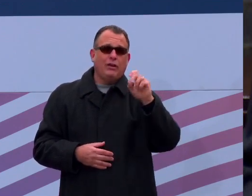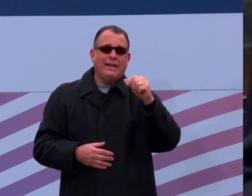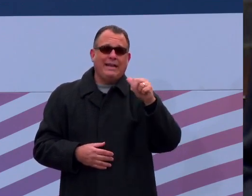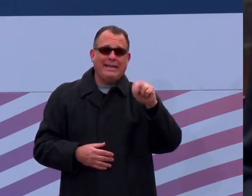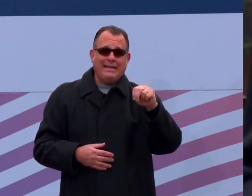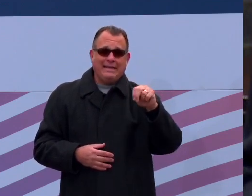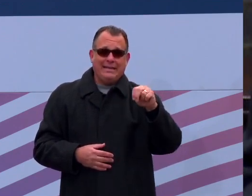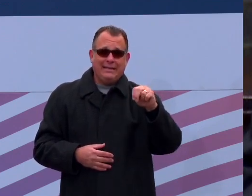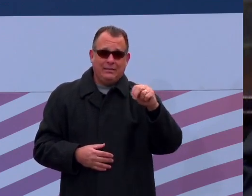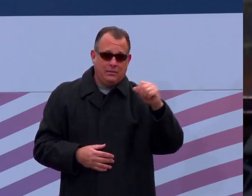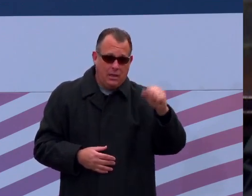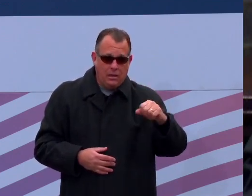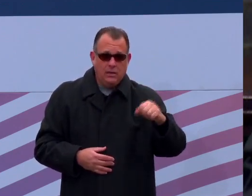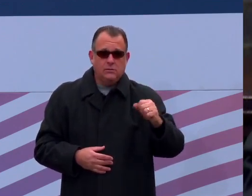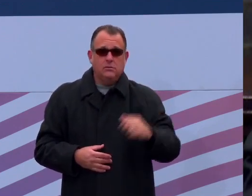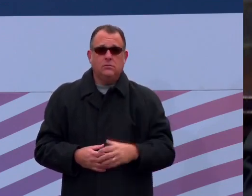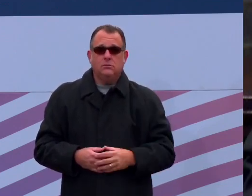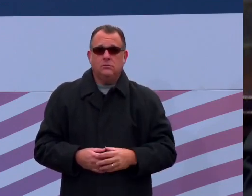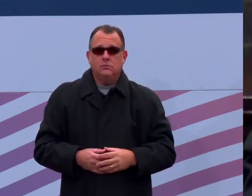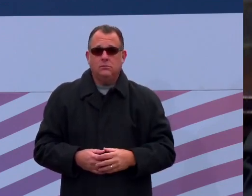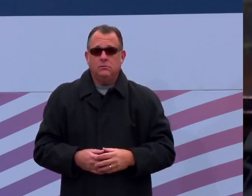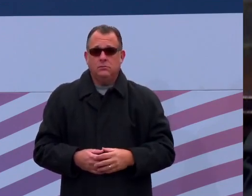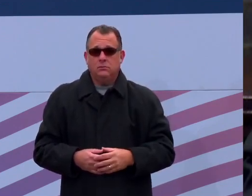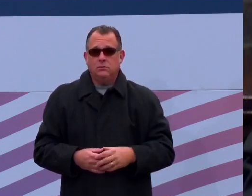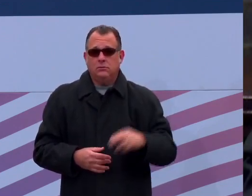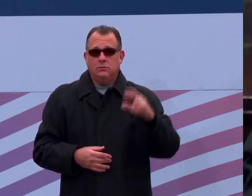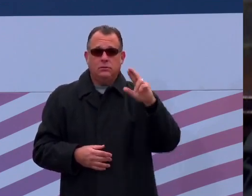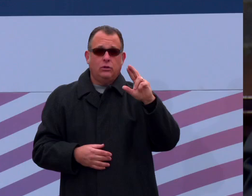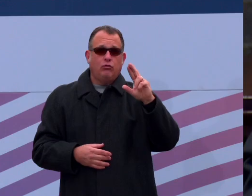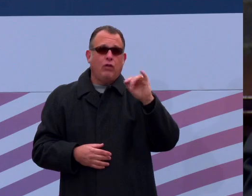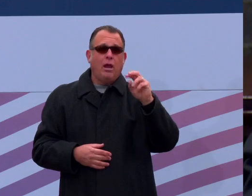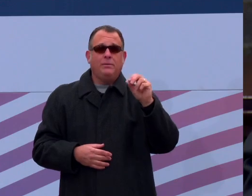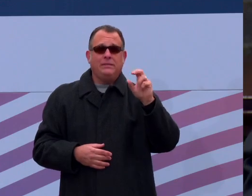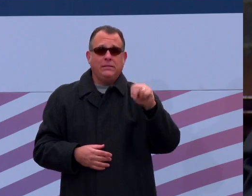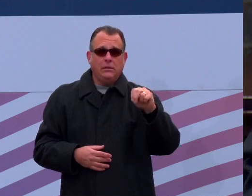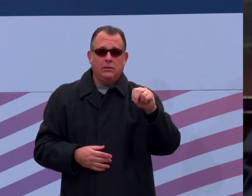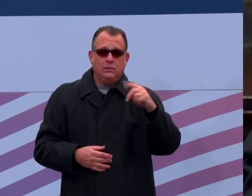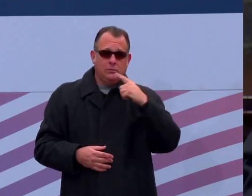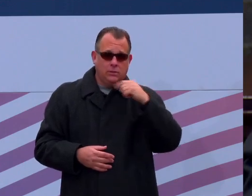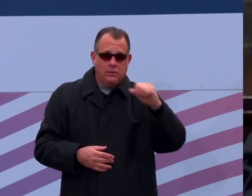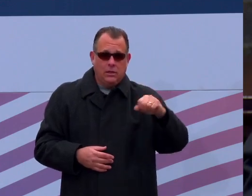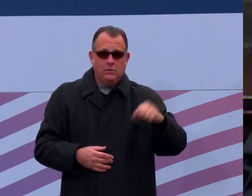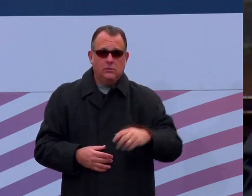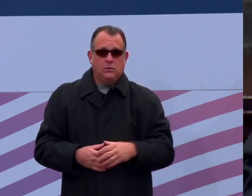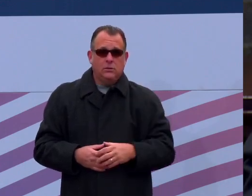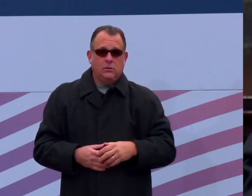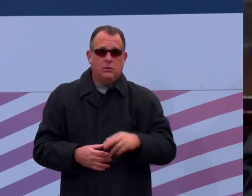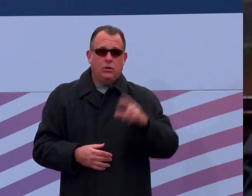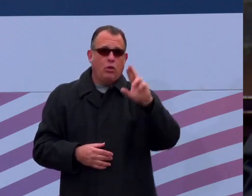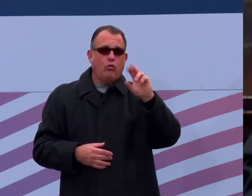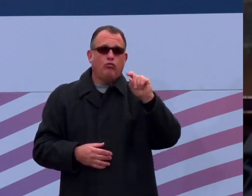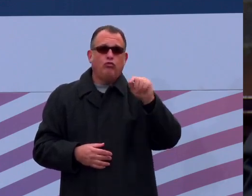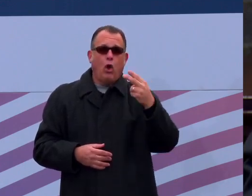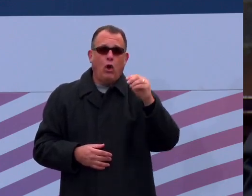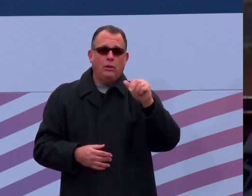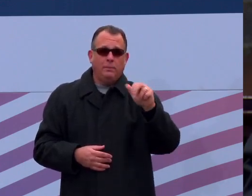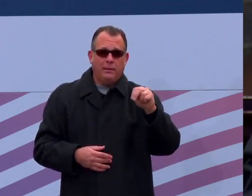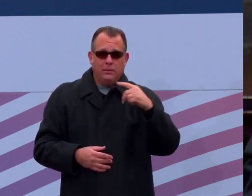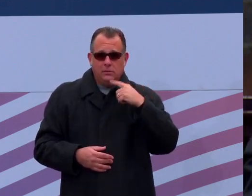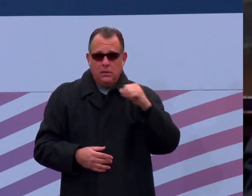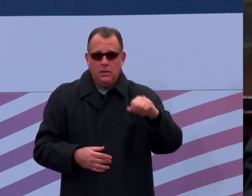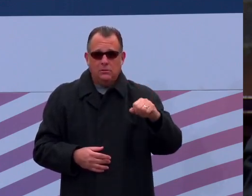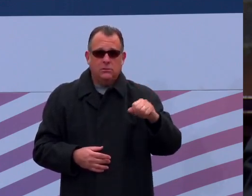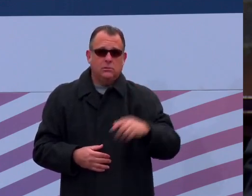Aye. Robinson. Aye. Rothman. Aye. Aye. San